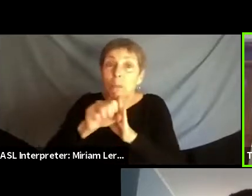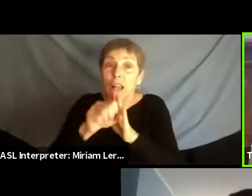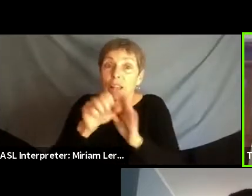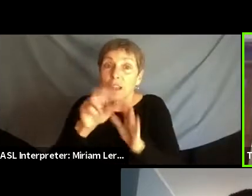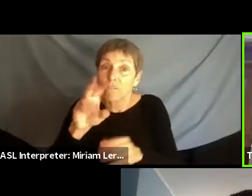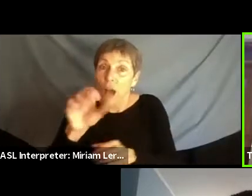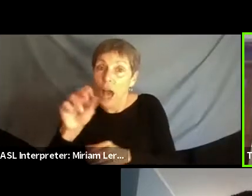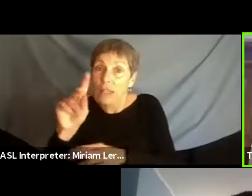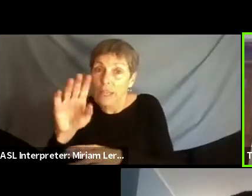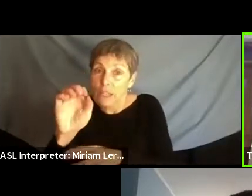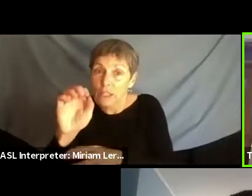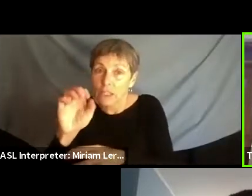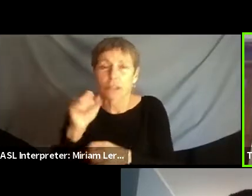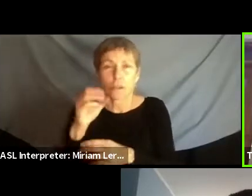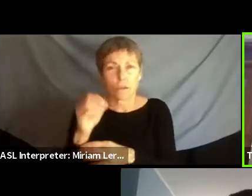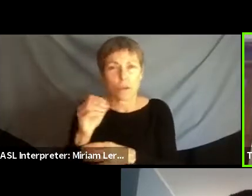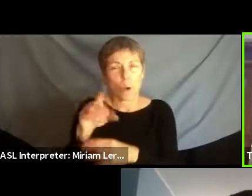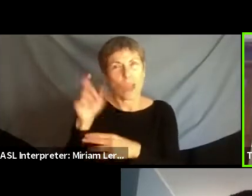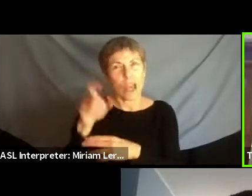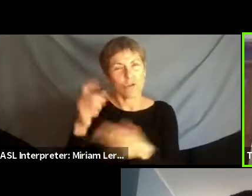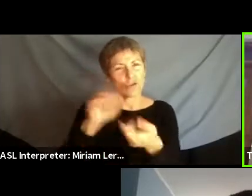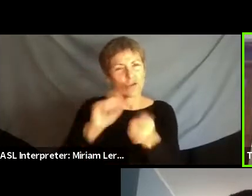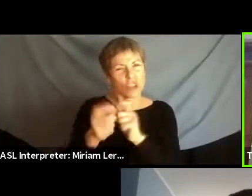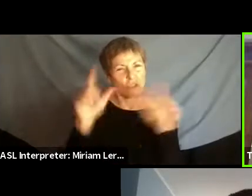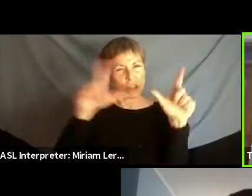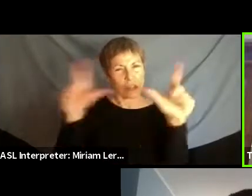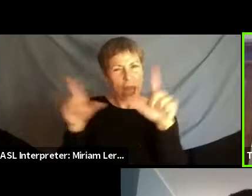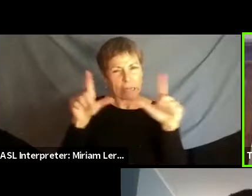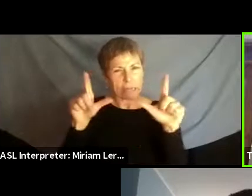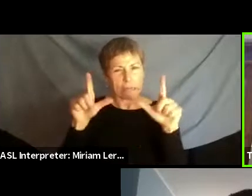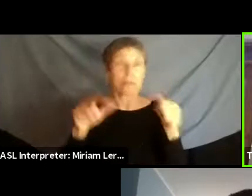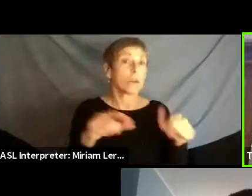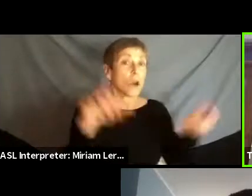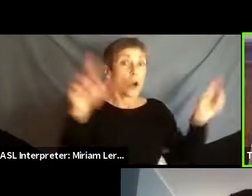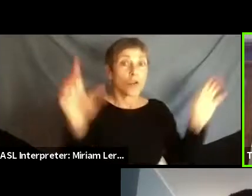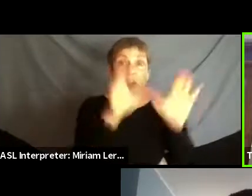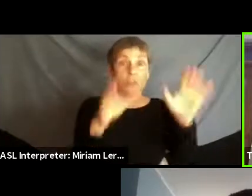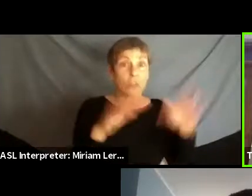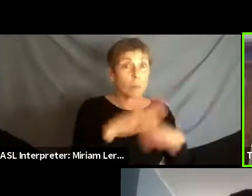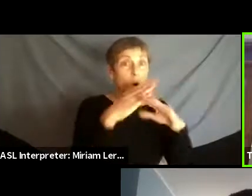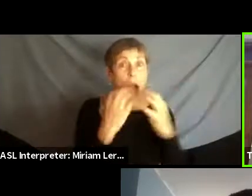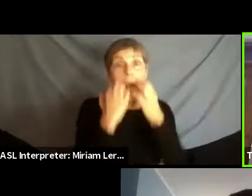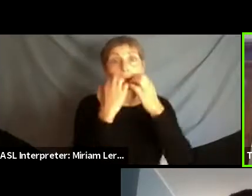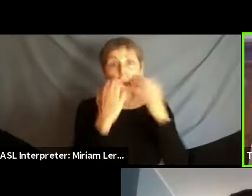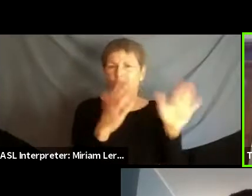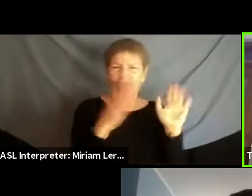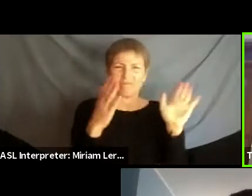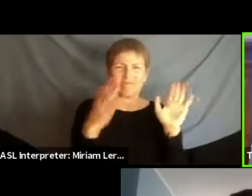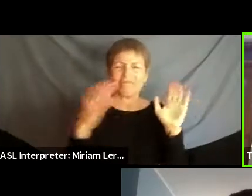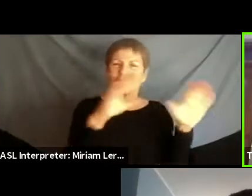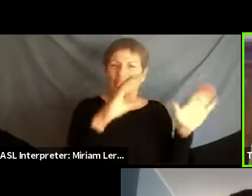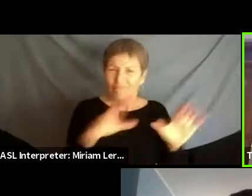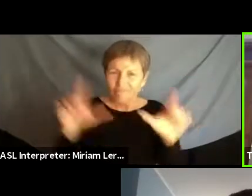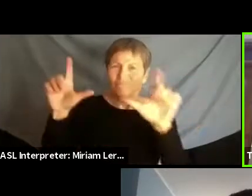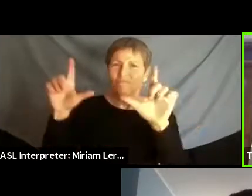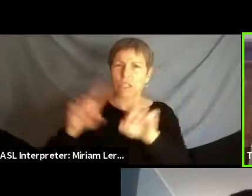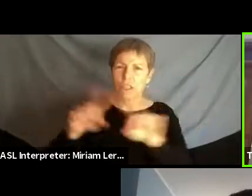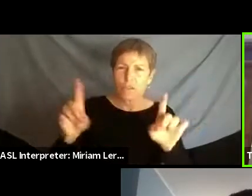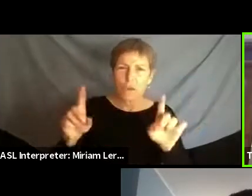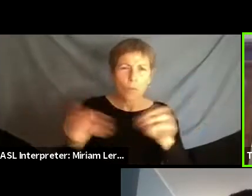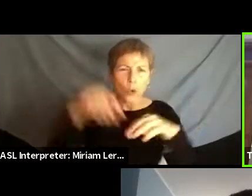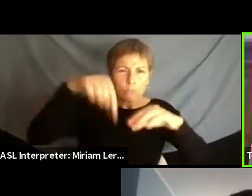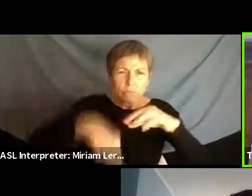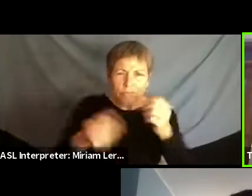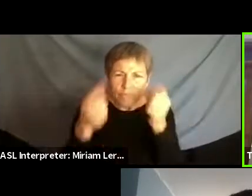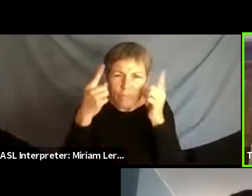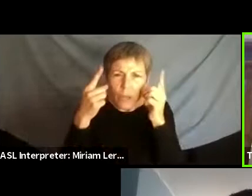reorient the lens from crisis at the border to a deeper understanding of borders